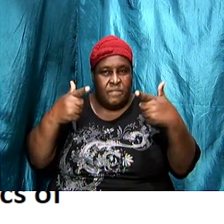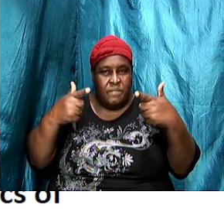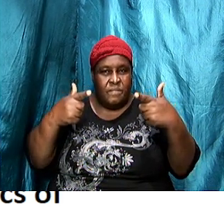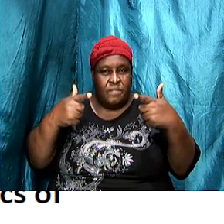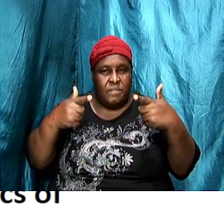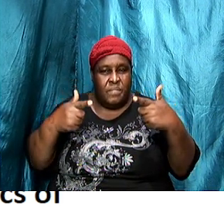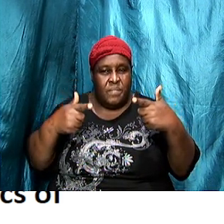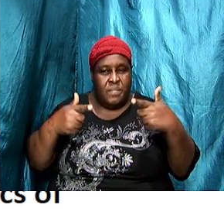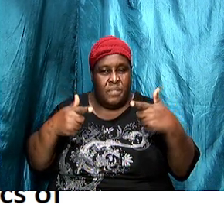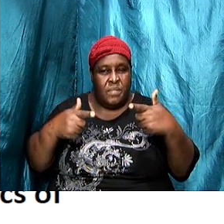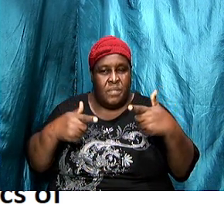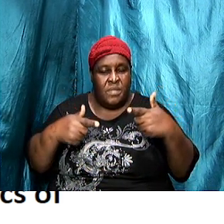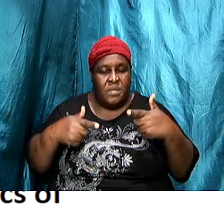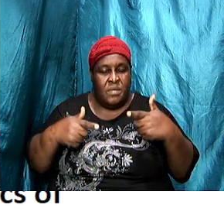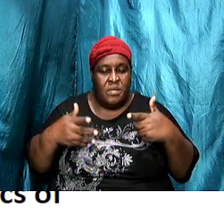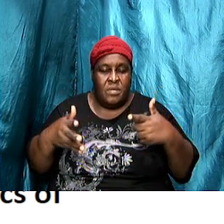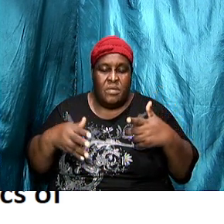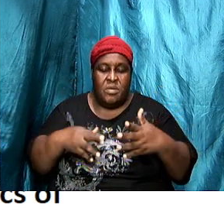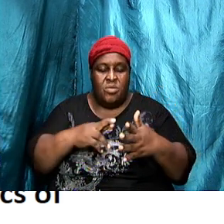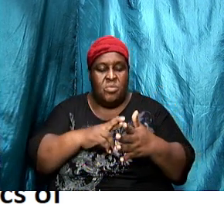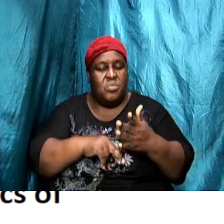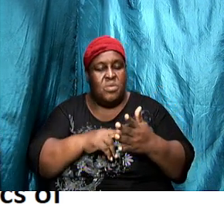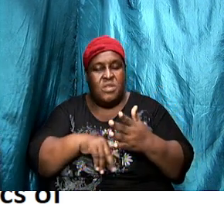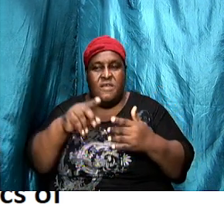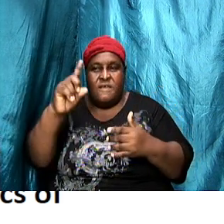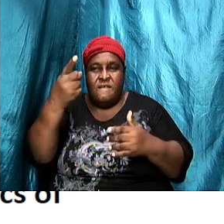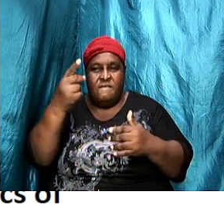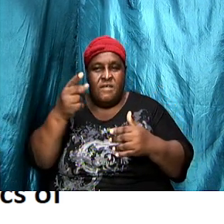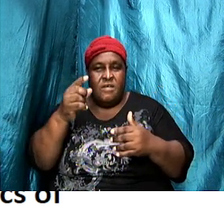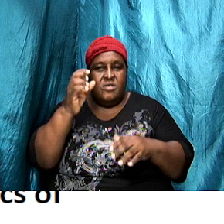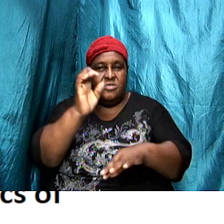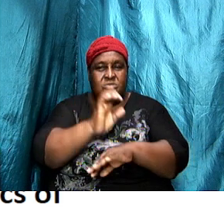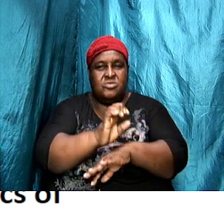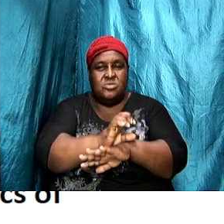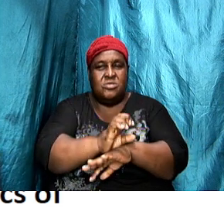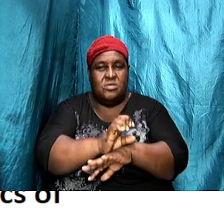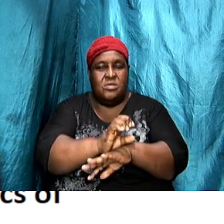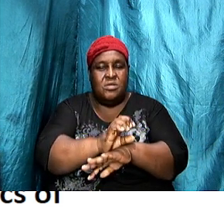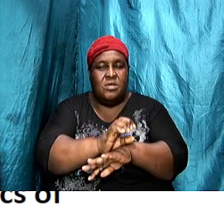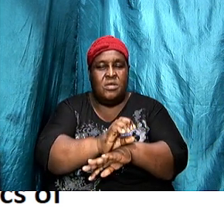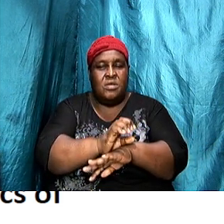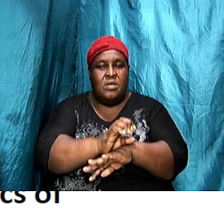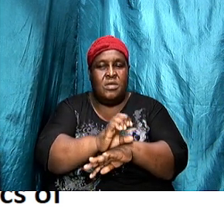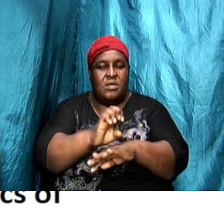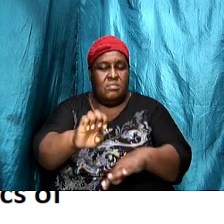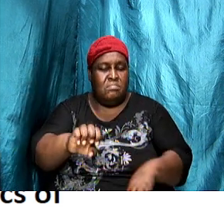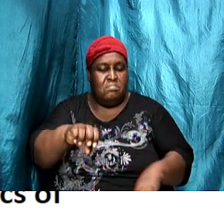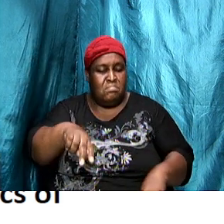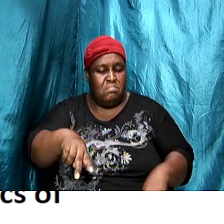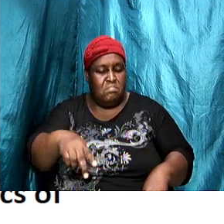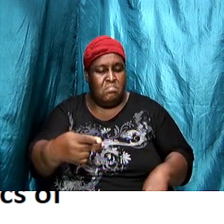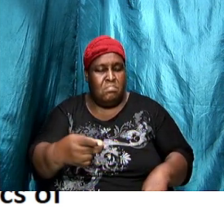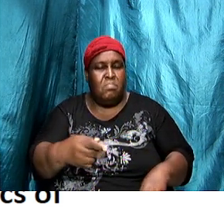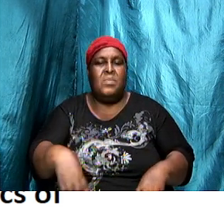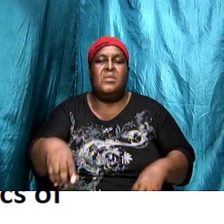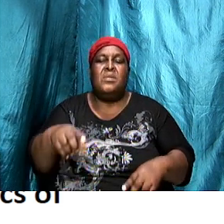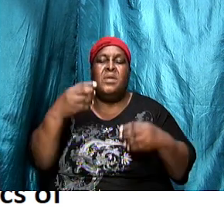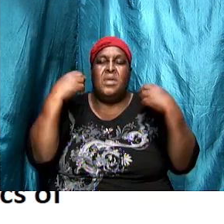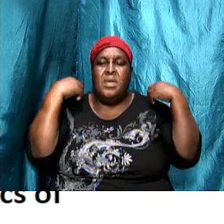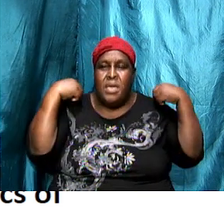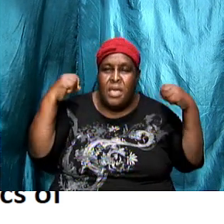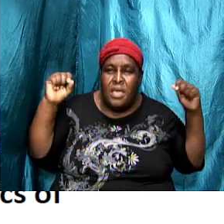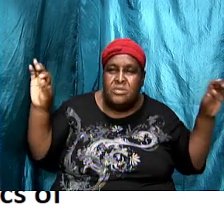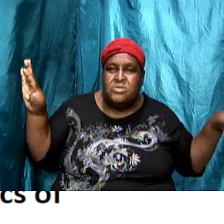Yet when we read the first church which was Ephesus unto the angel of the church of Ephesus write,